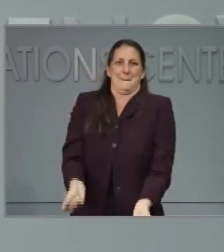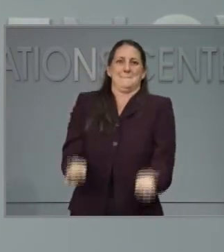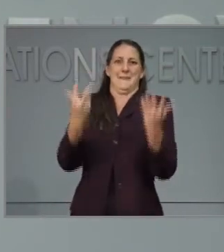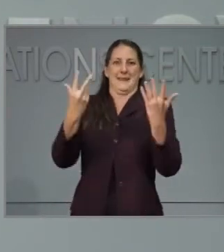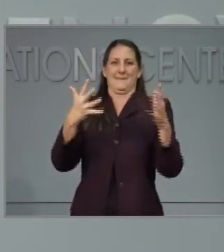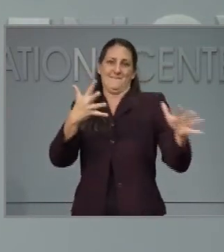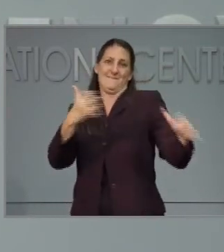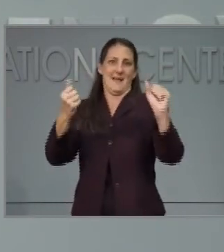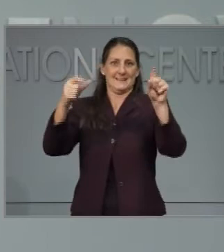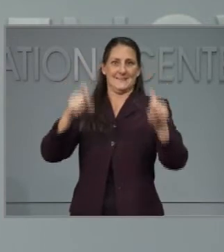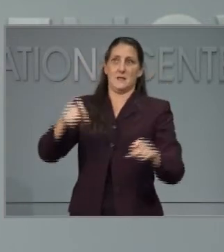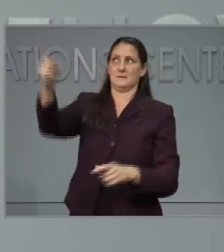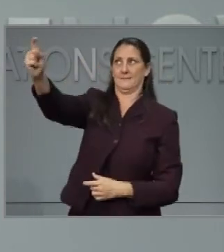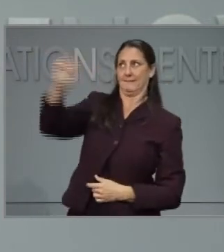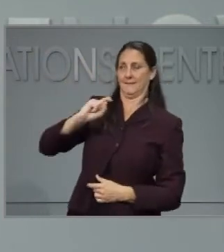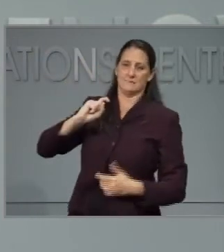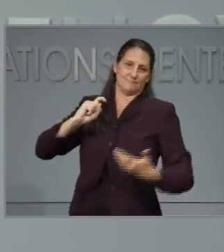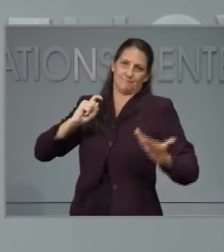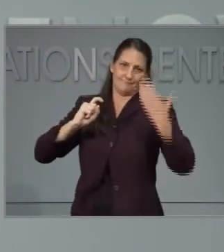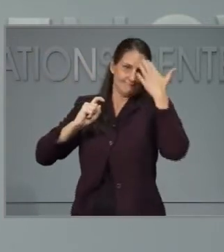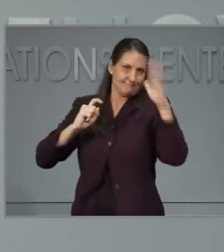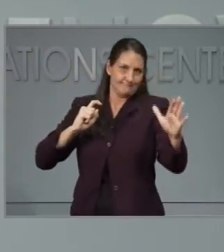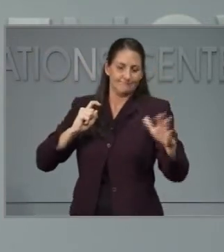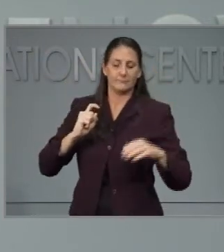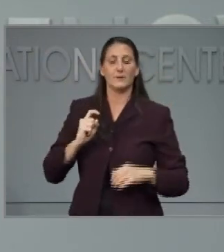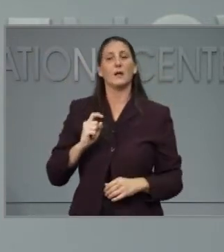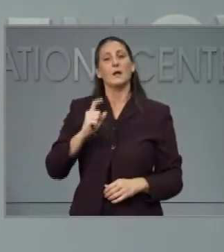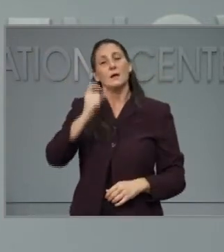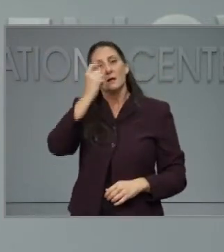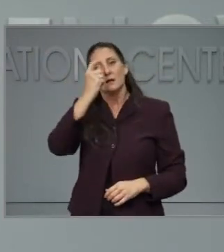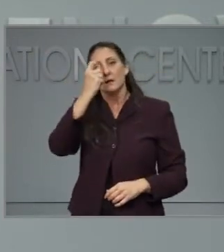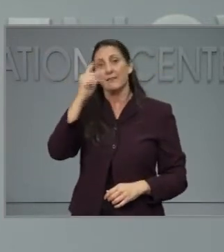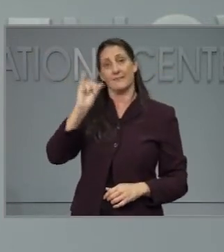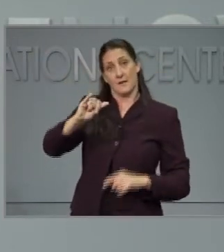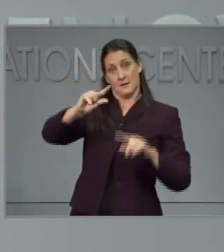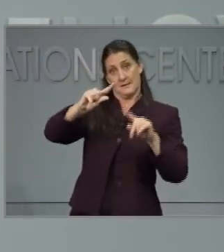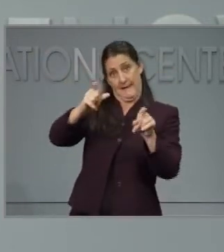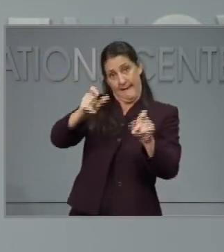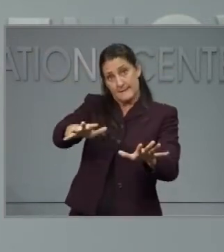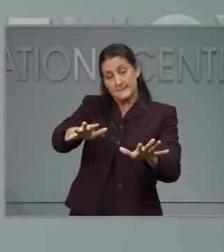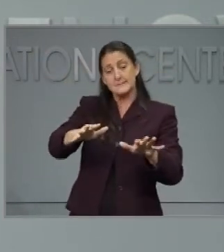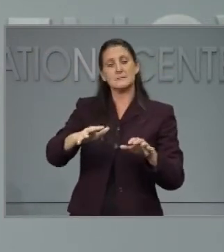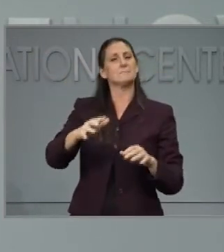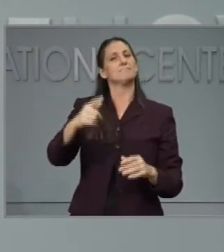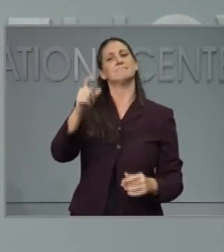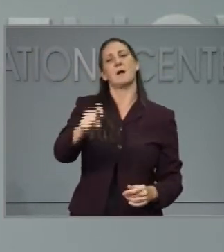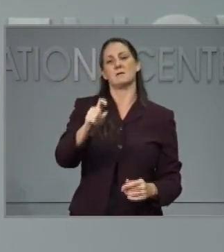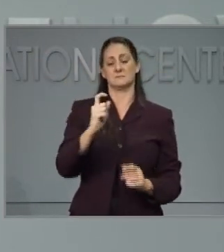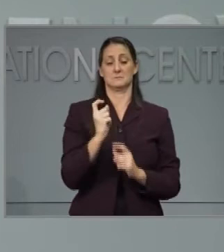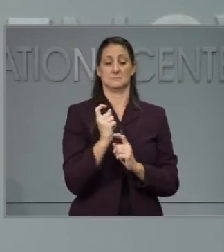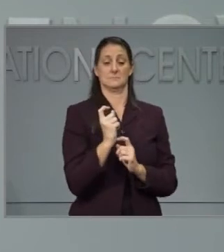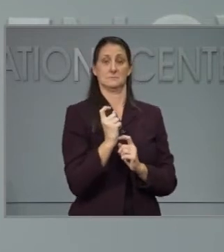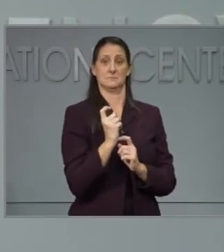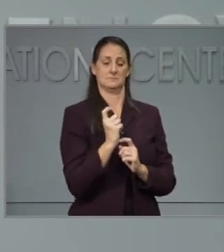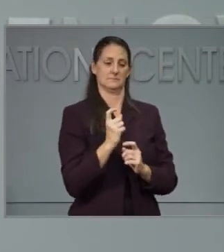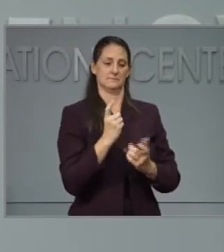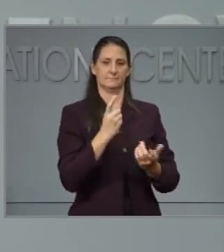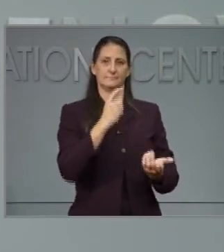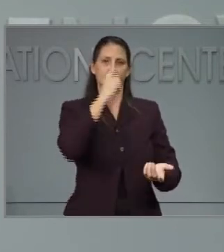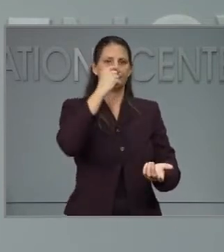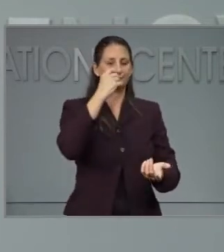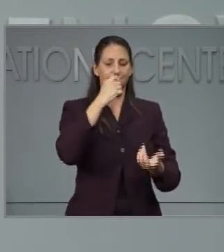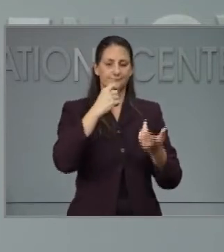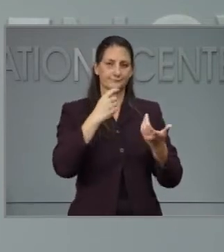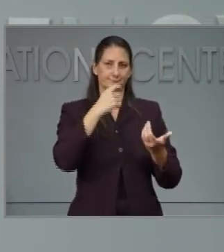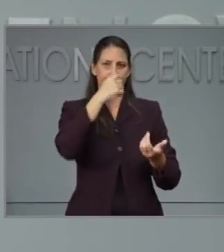those, those tests still need to be administered by a healthcare professional in a lab setting. So we do need to work out logistics